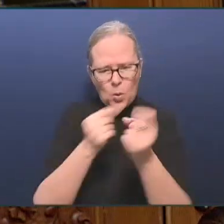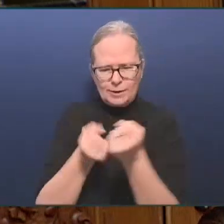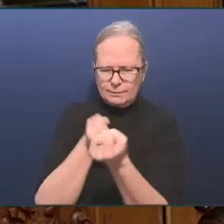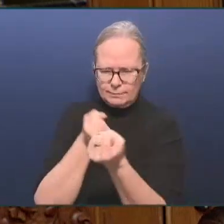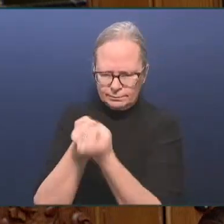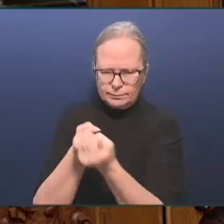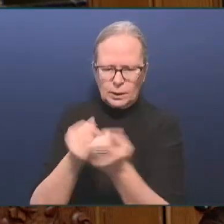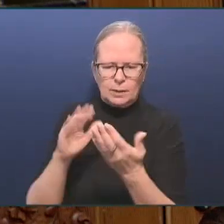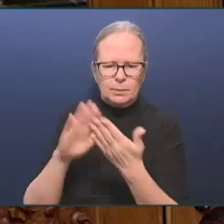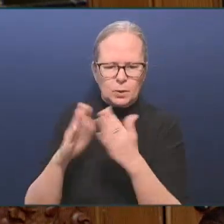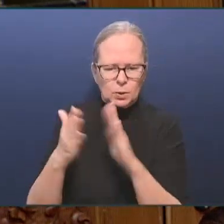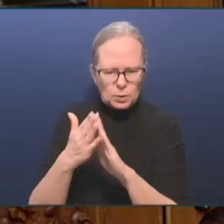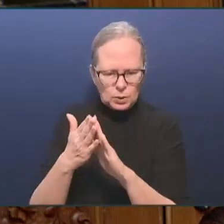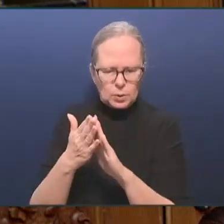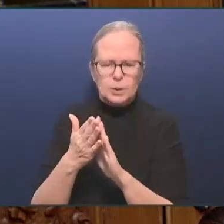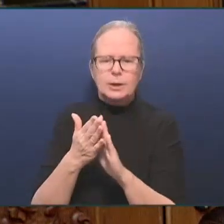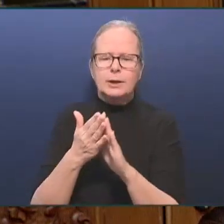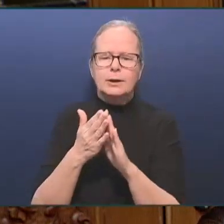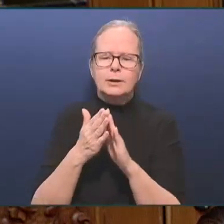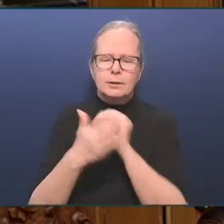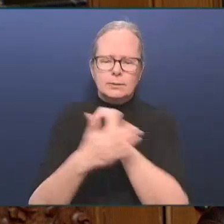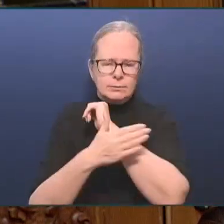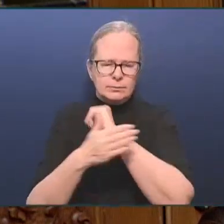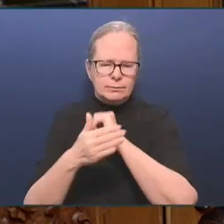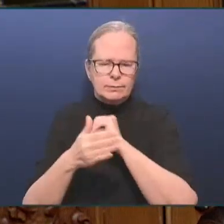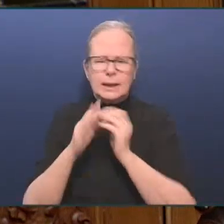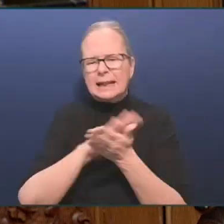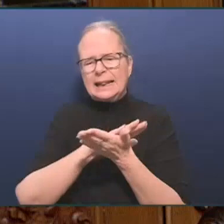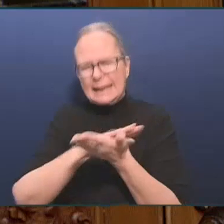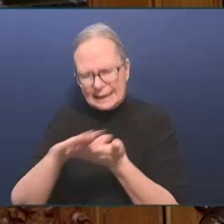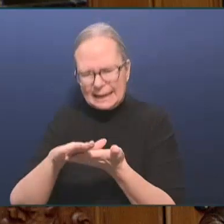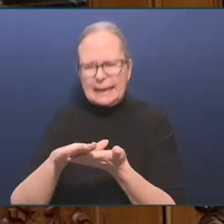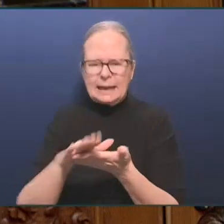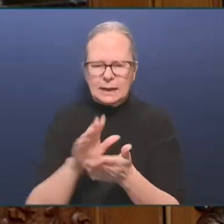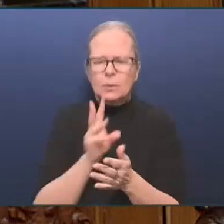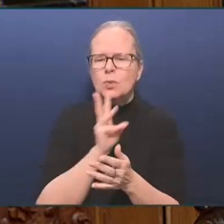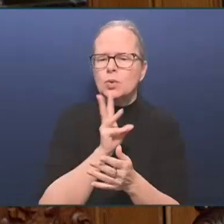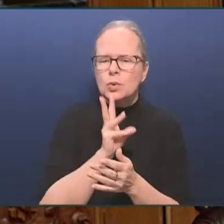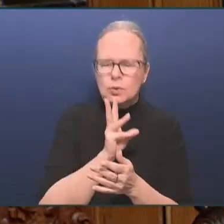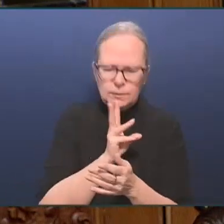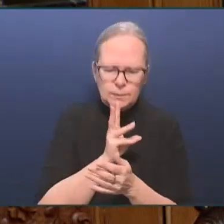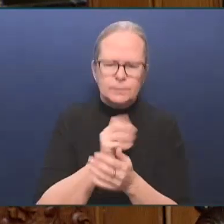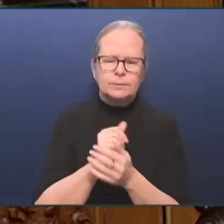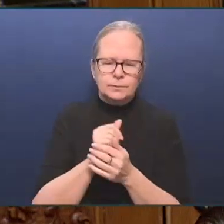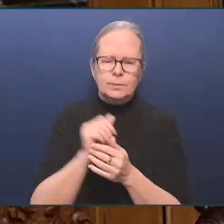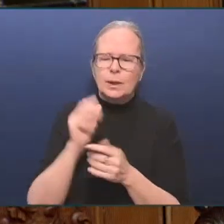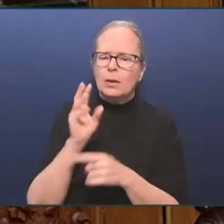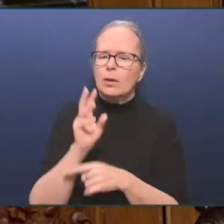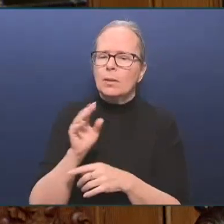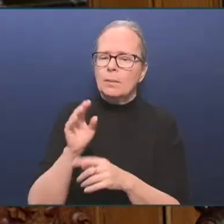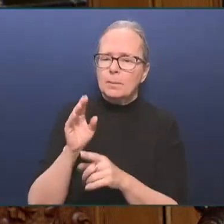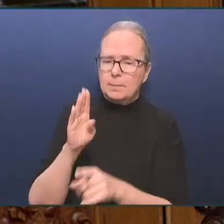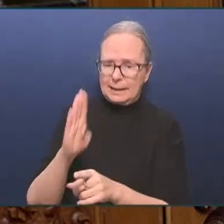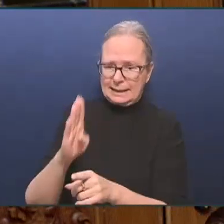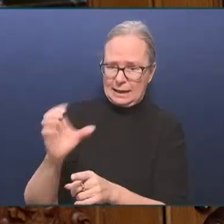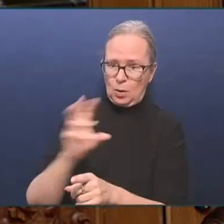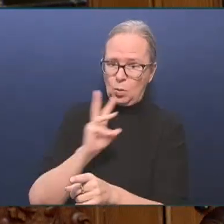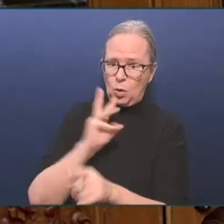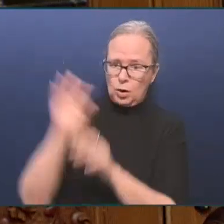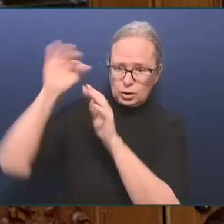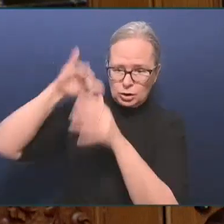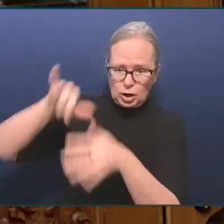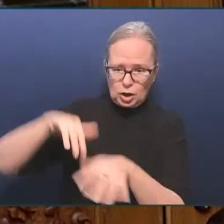But watersheds are the lifeblood, B.C.'s watersheds are the lifeblood of this province and we need to work together to ensure